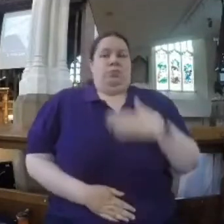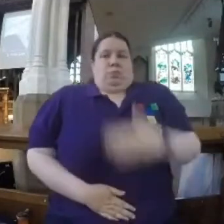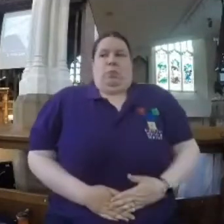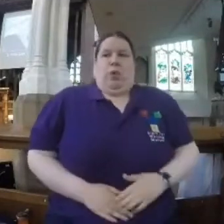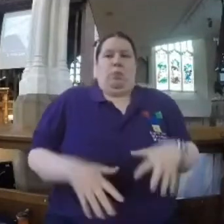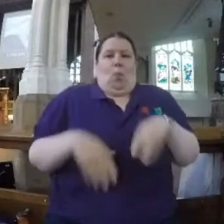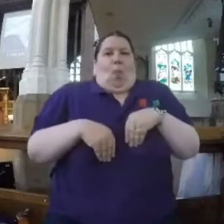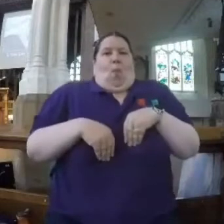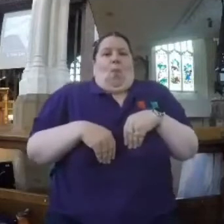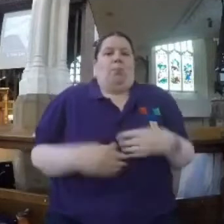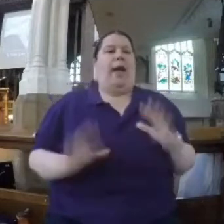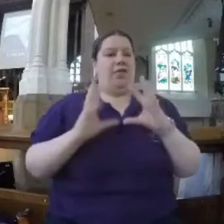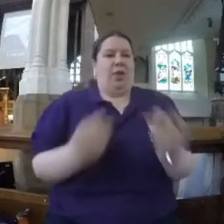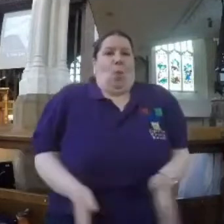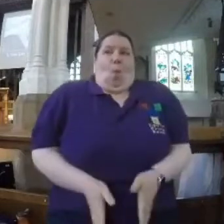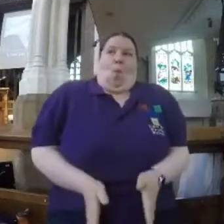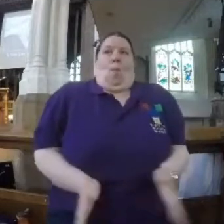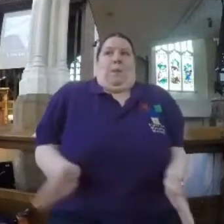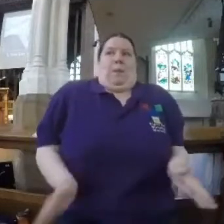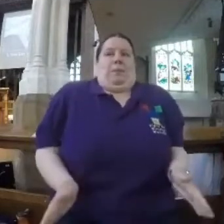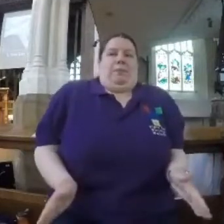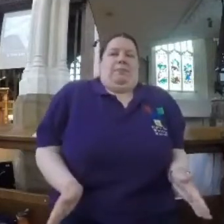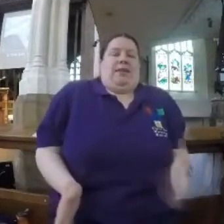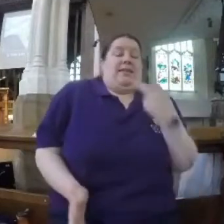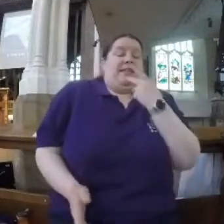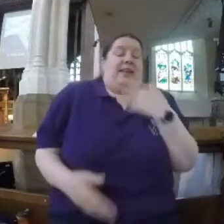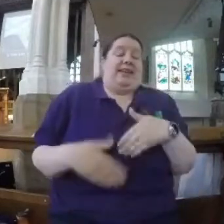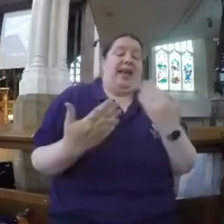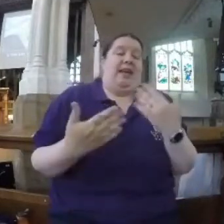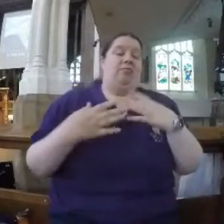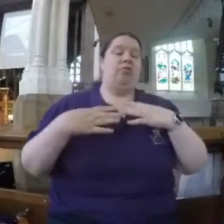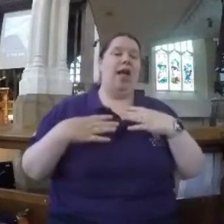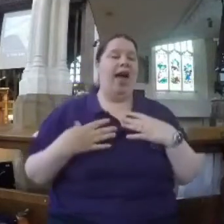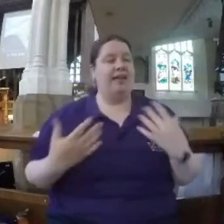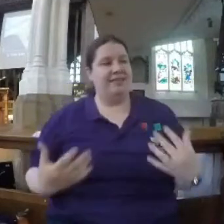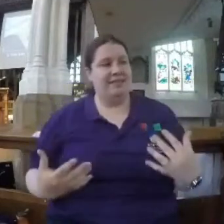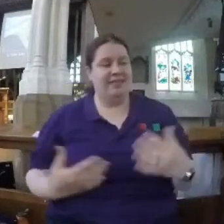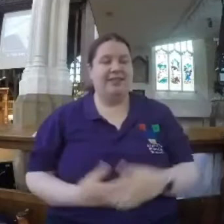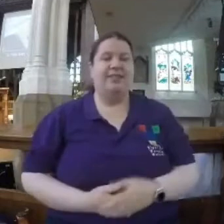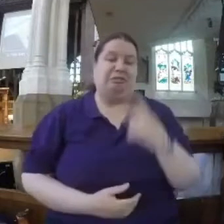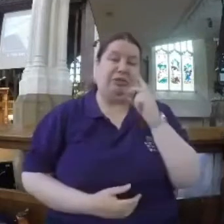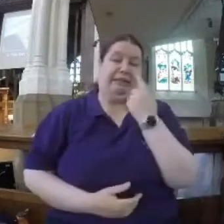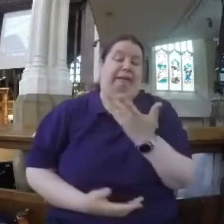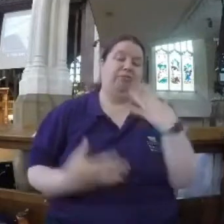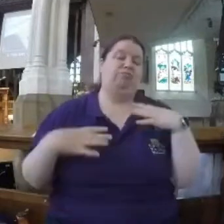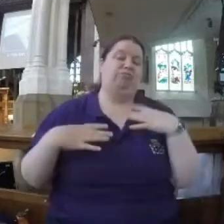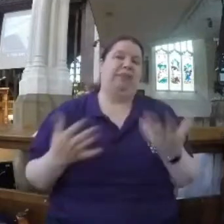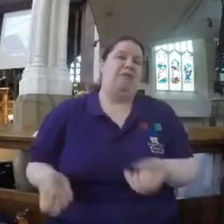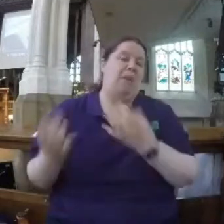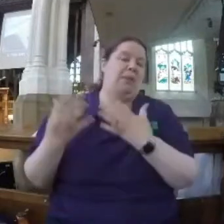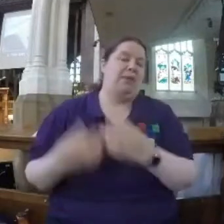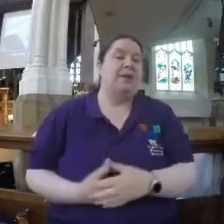chest and a flat stomach. Now, of course, you can see I've given up on that now. But that's the kind of thing.